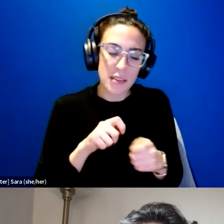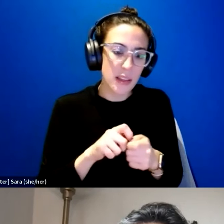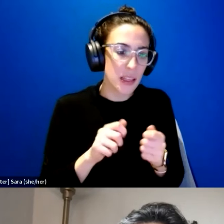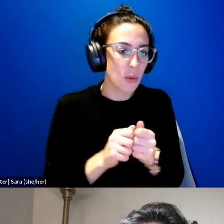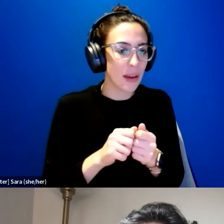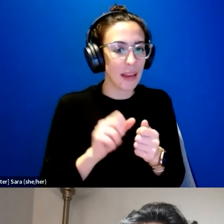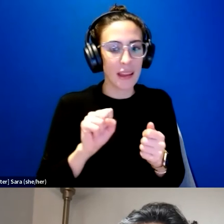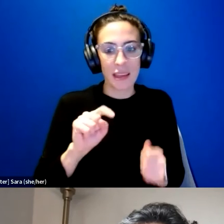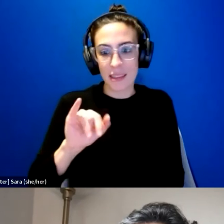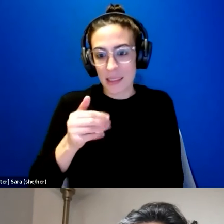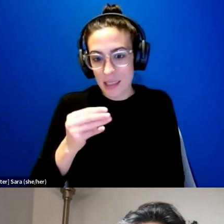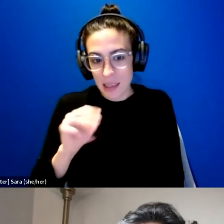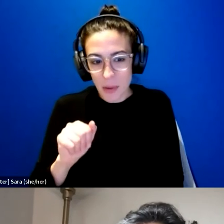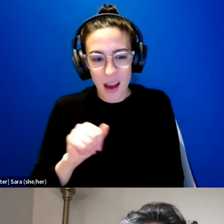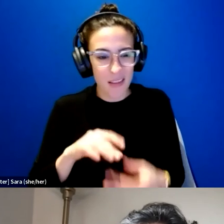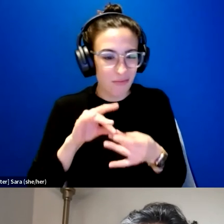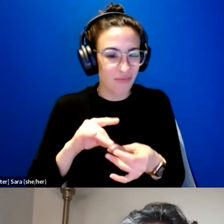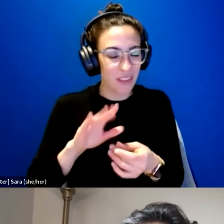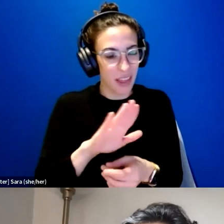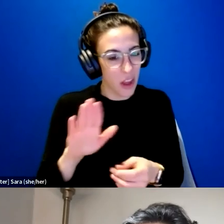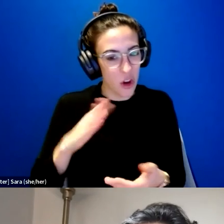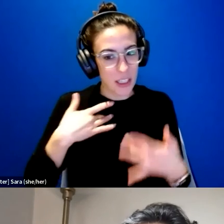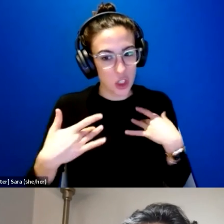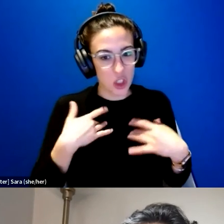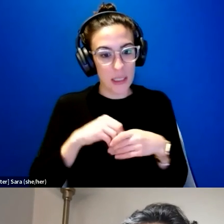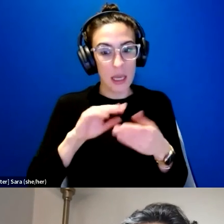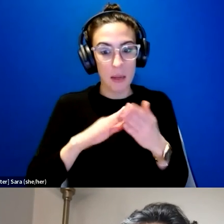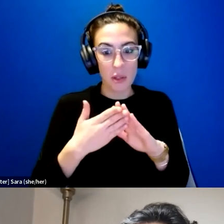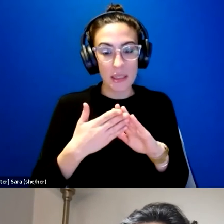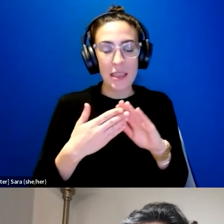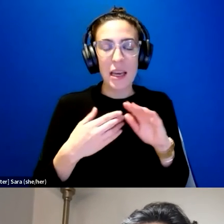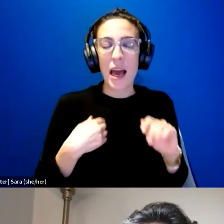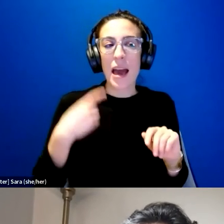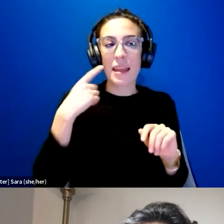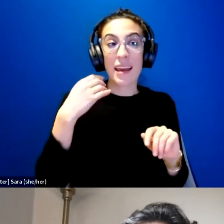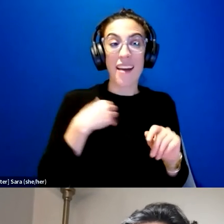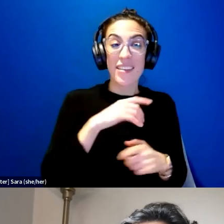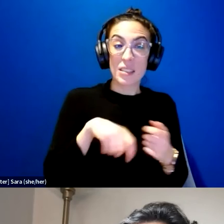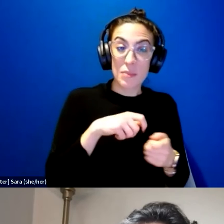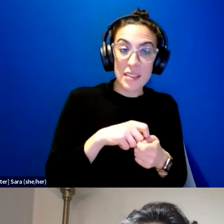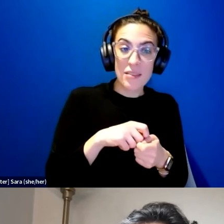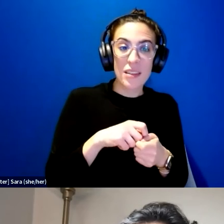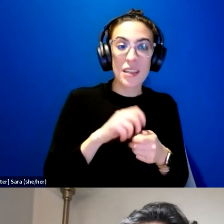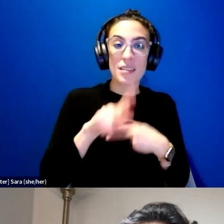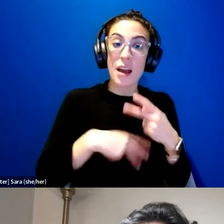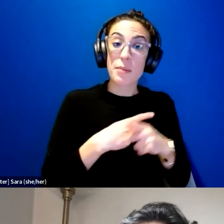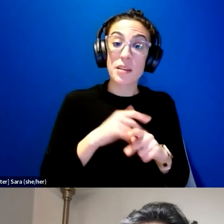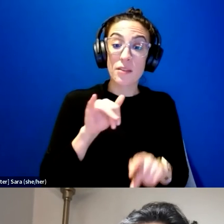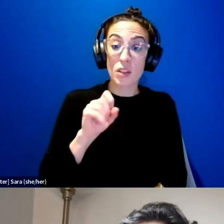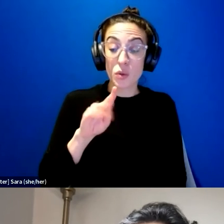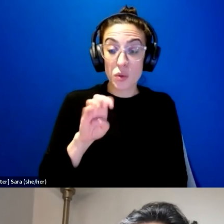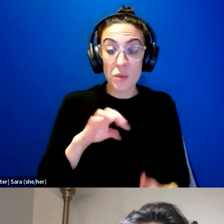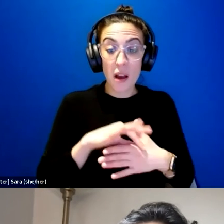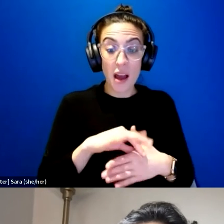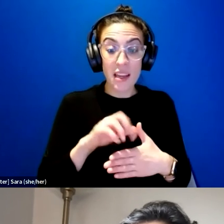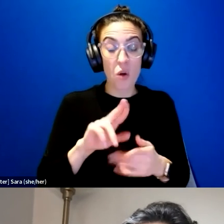of concerns within the communities, I think having specific types of, let's say, YouTube content or translation services that